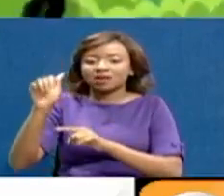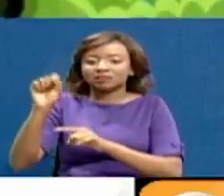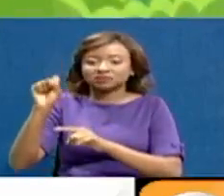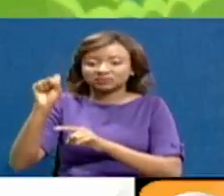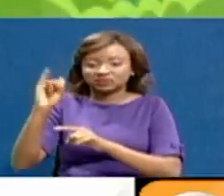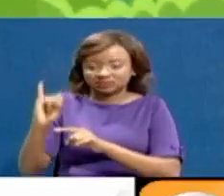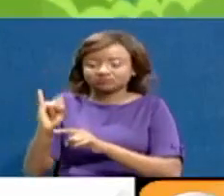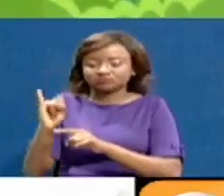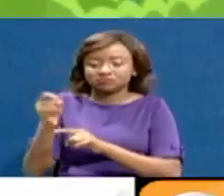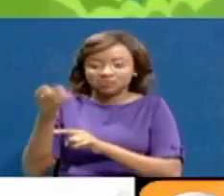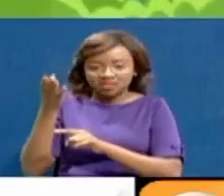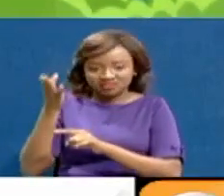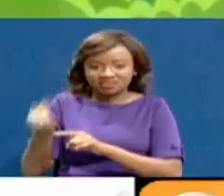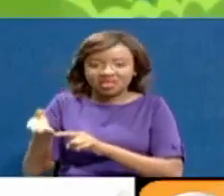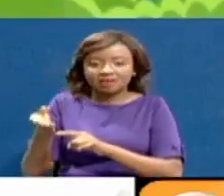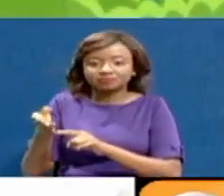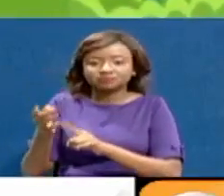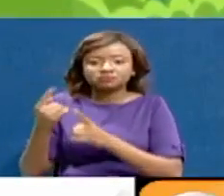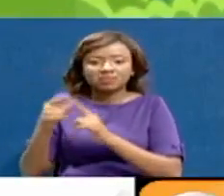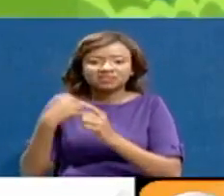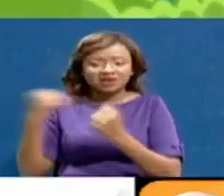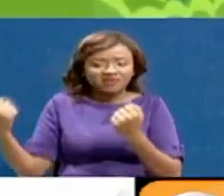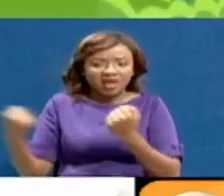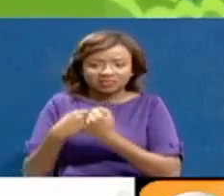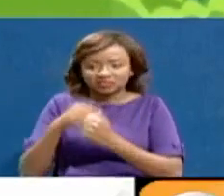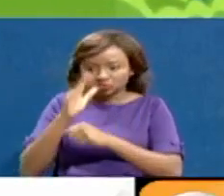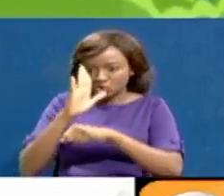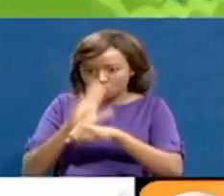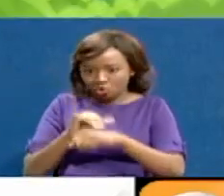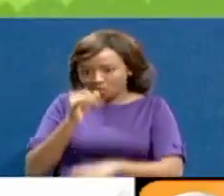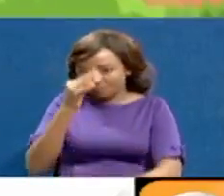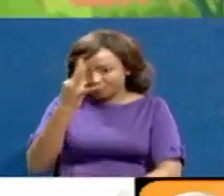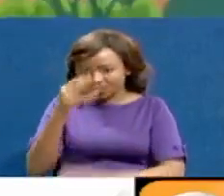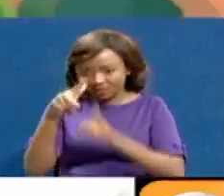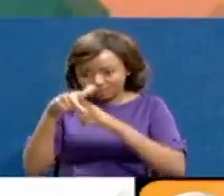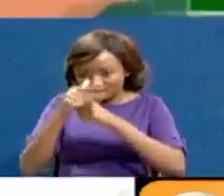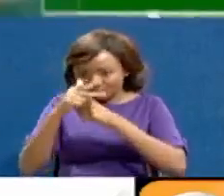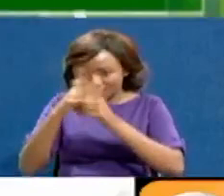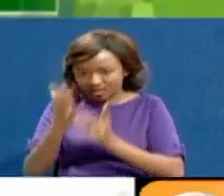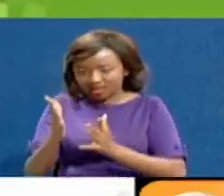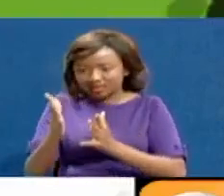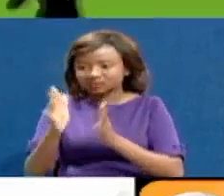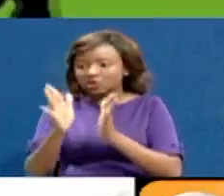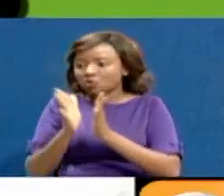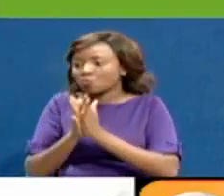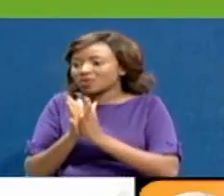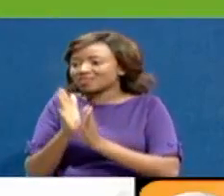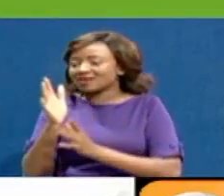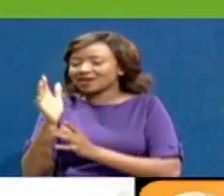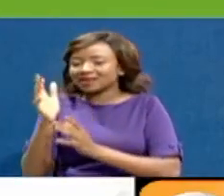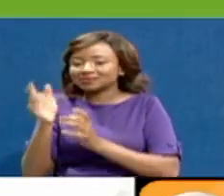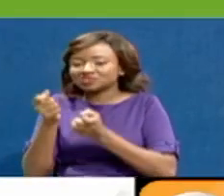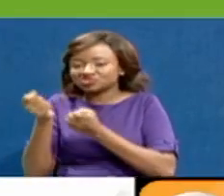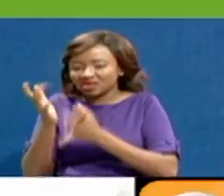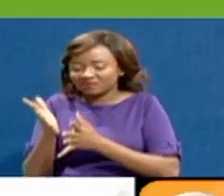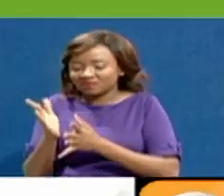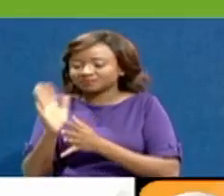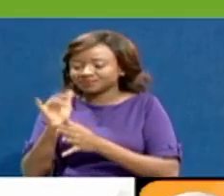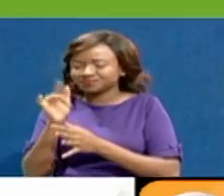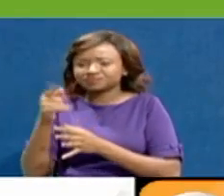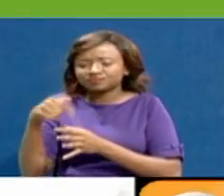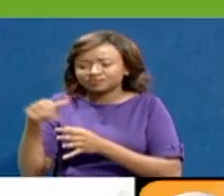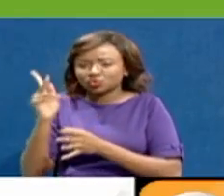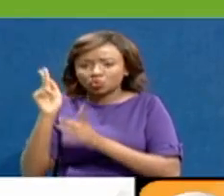a non-injury accident. He called three mechanics and a driver. The five drove to a garage at Konalejo Estate in